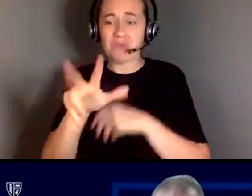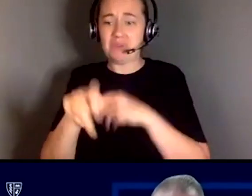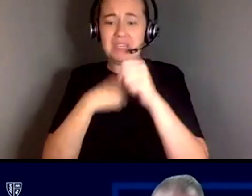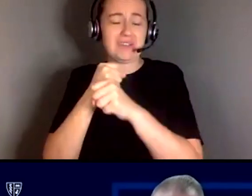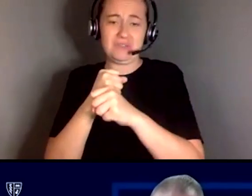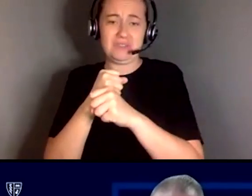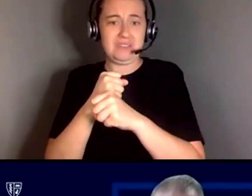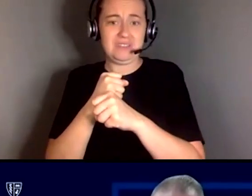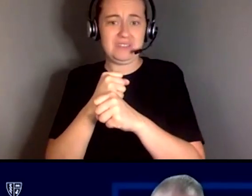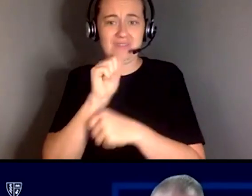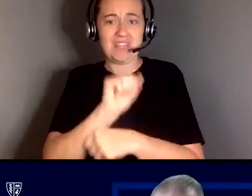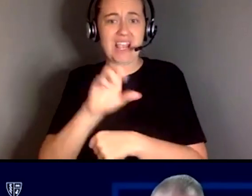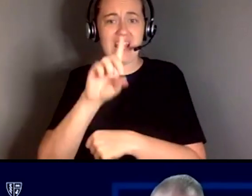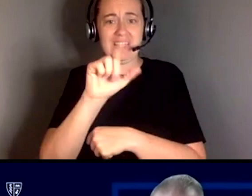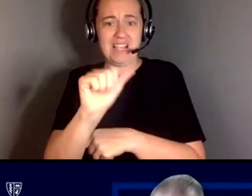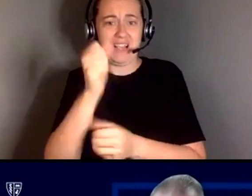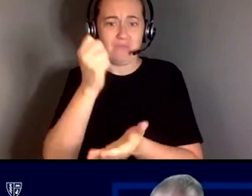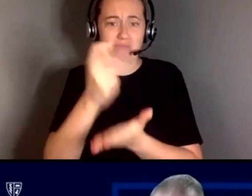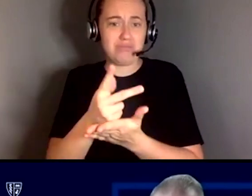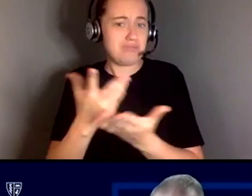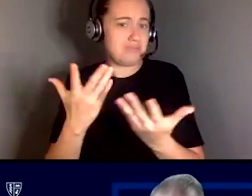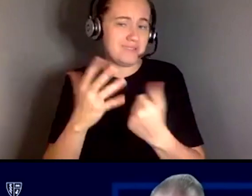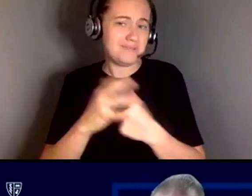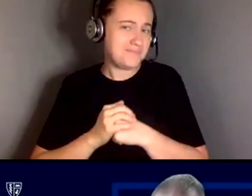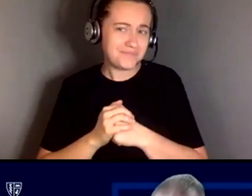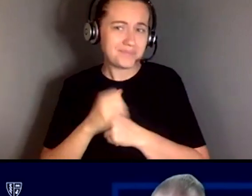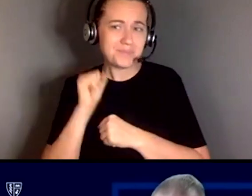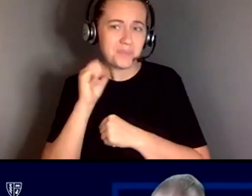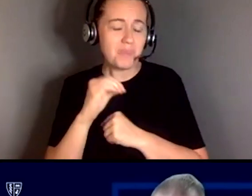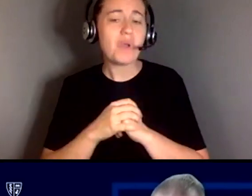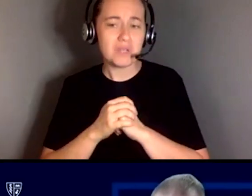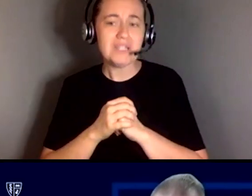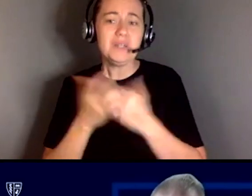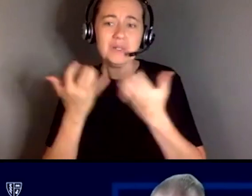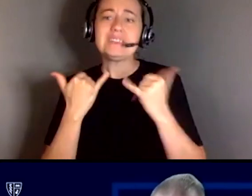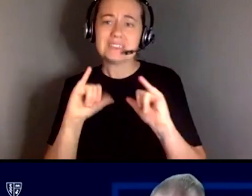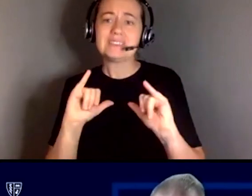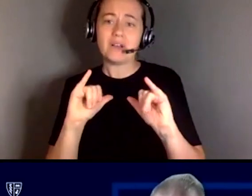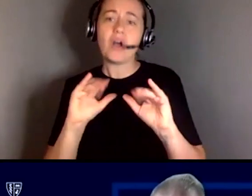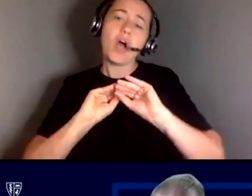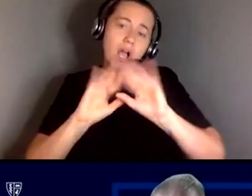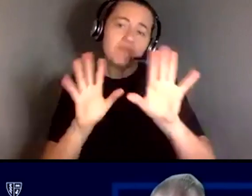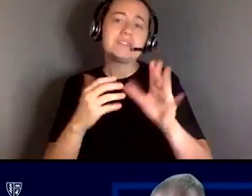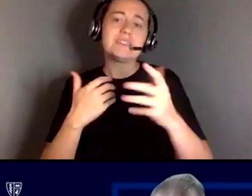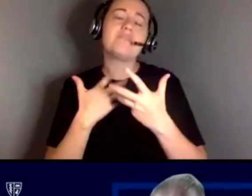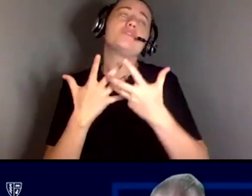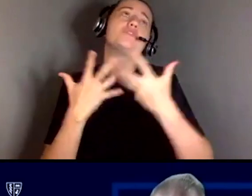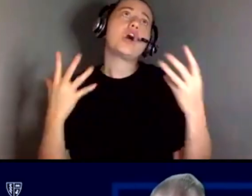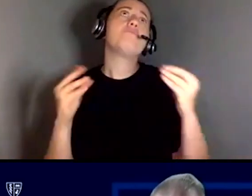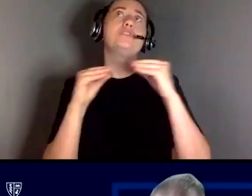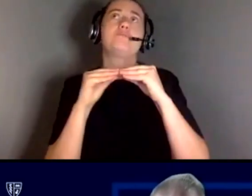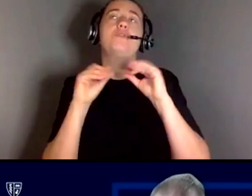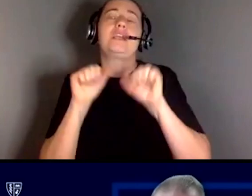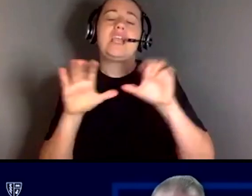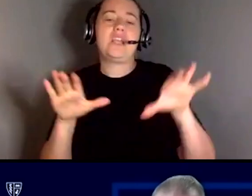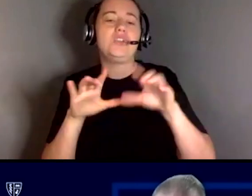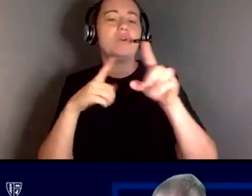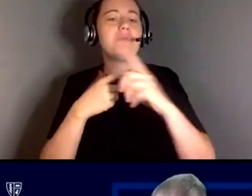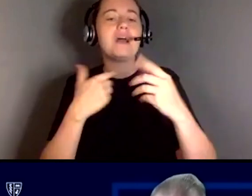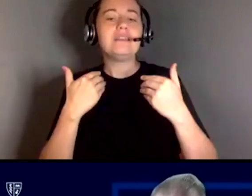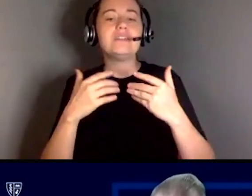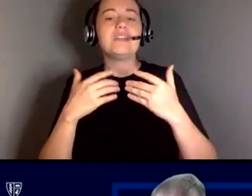ADA being around. So there, there's obviously so much more that we can do, but having these conversations